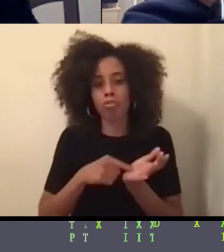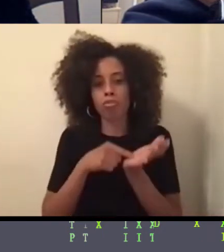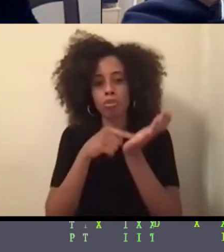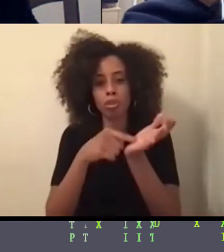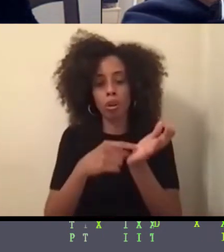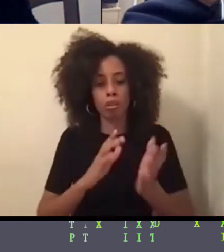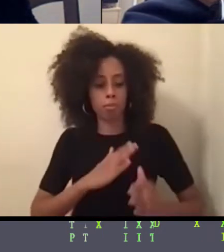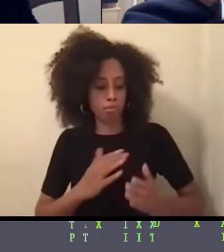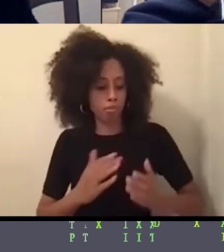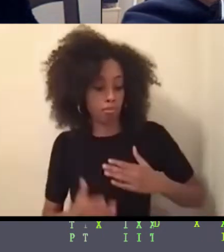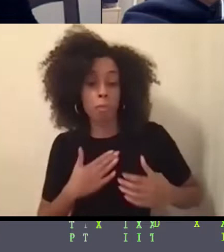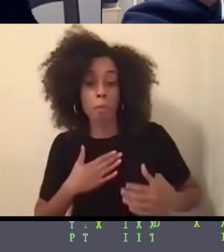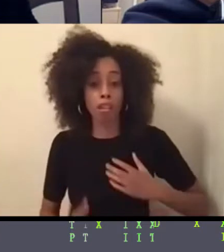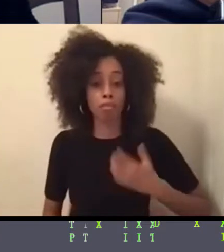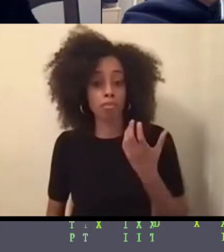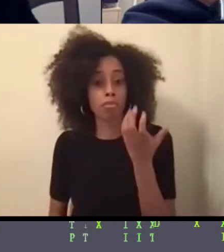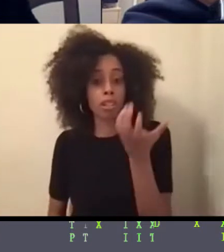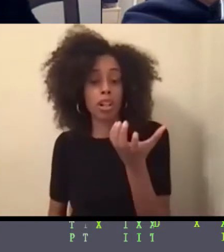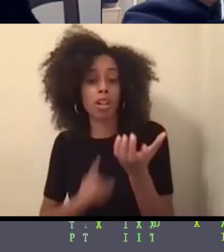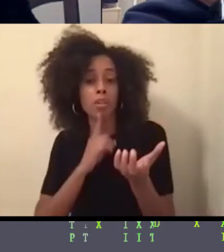defining what community is for me.